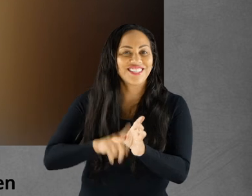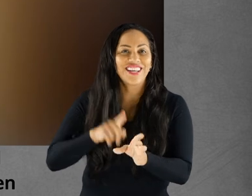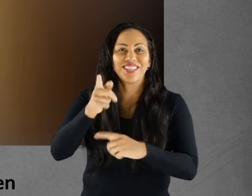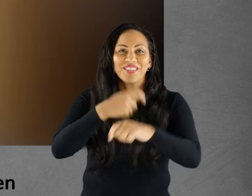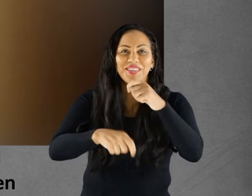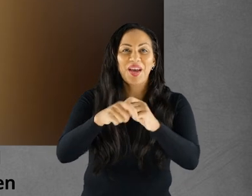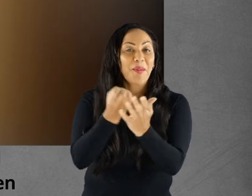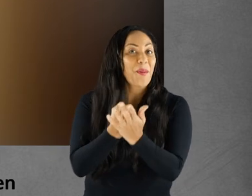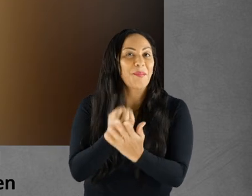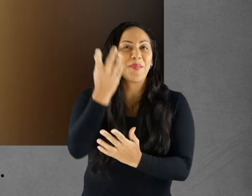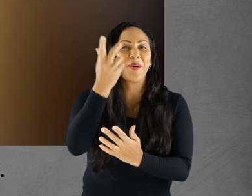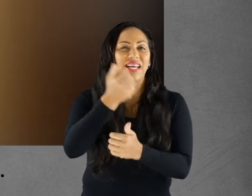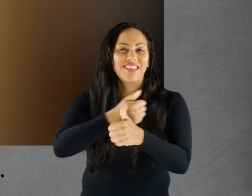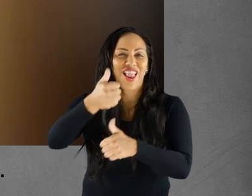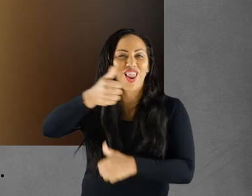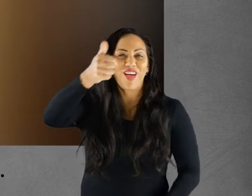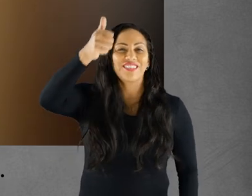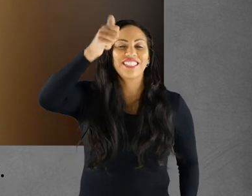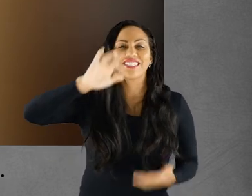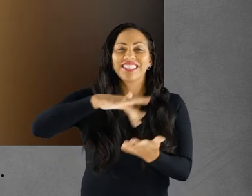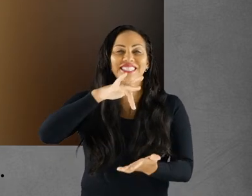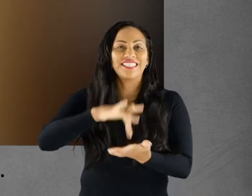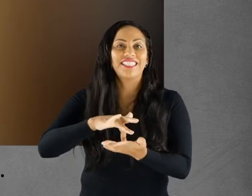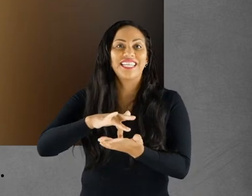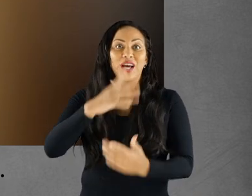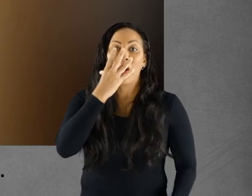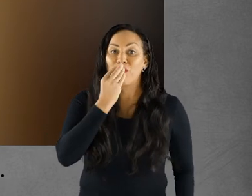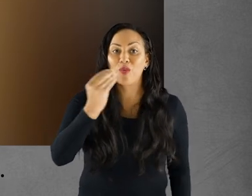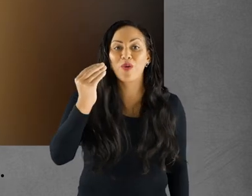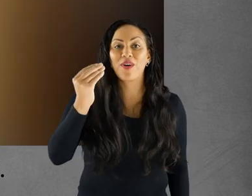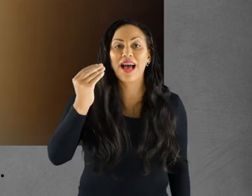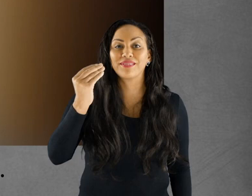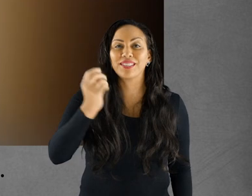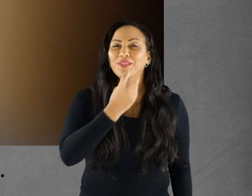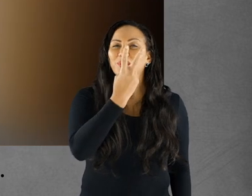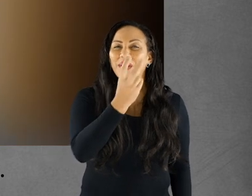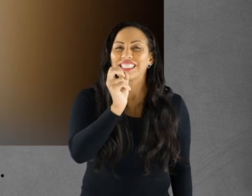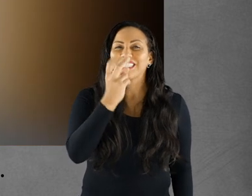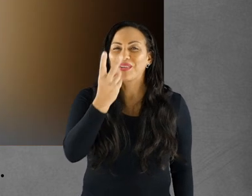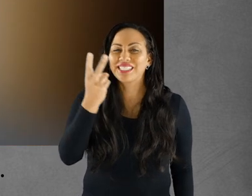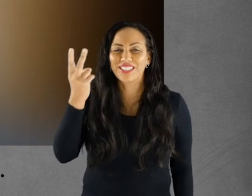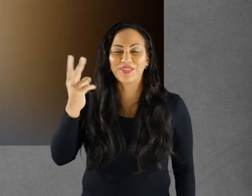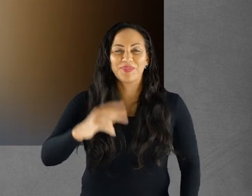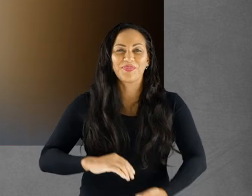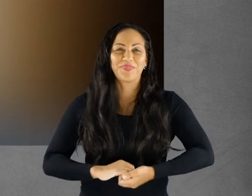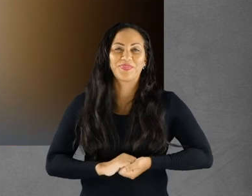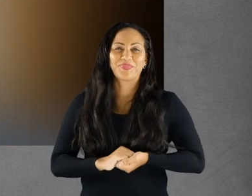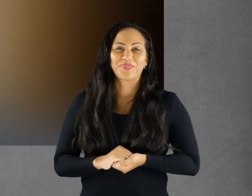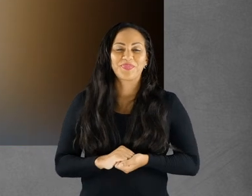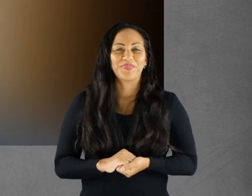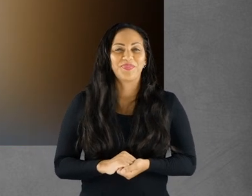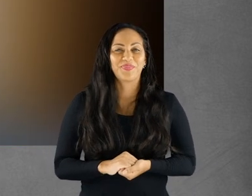This year, she has been appointed Poet Laureate of the City of Wolverhampton in 2022.